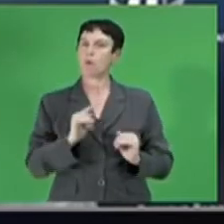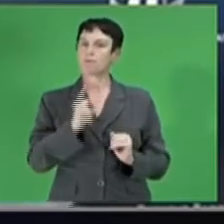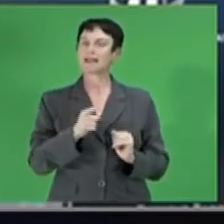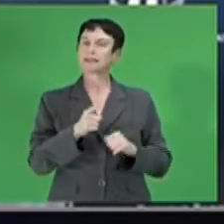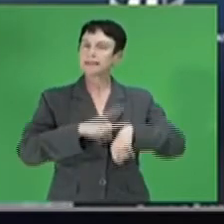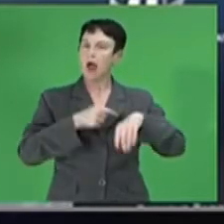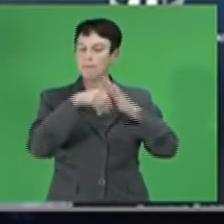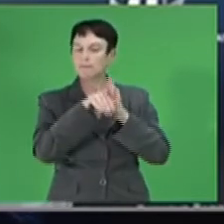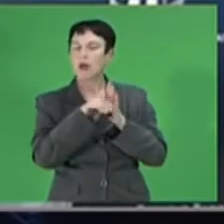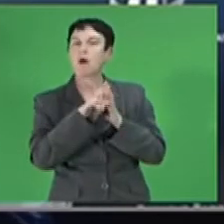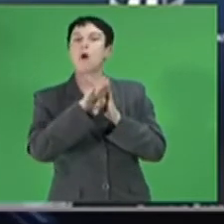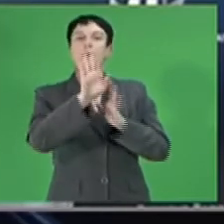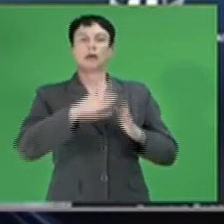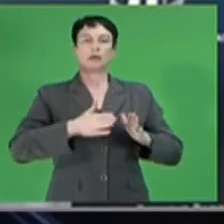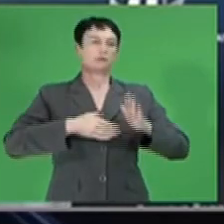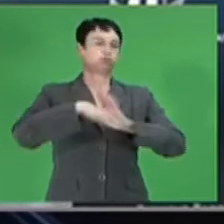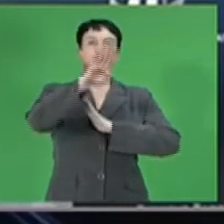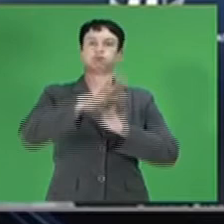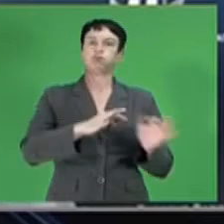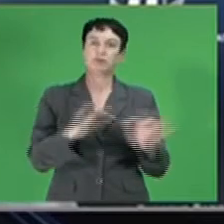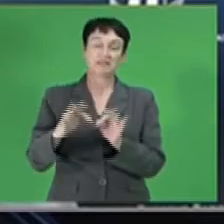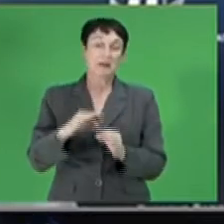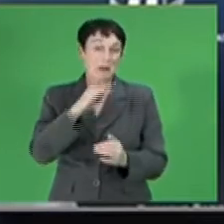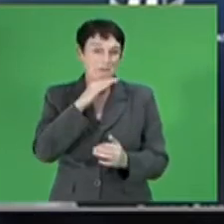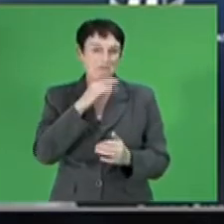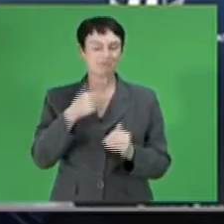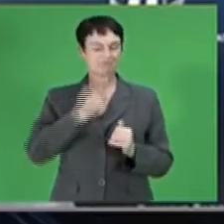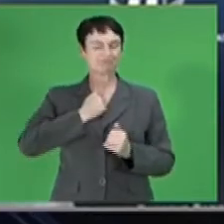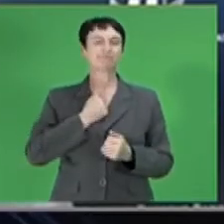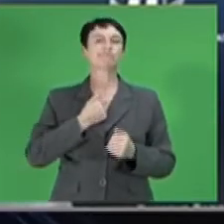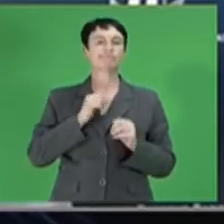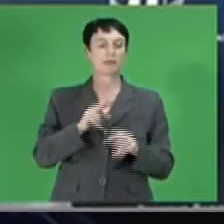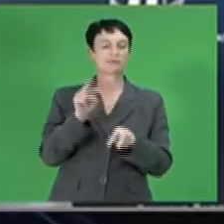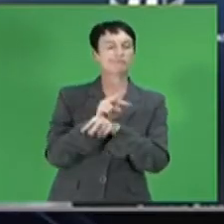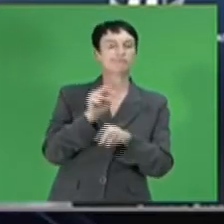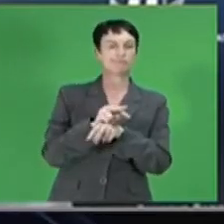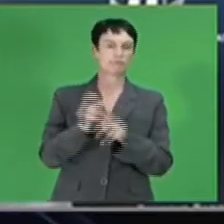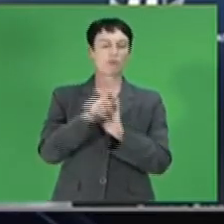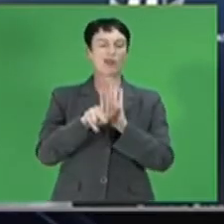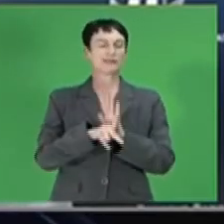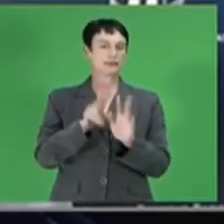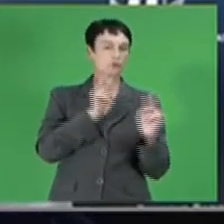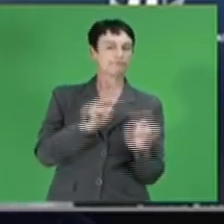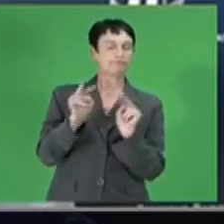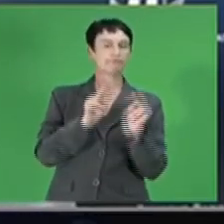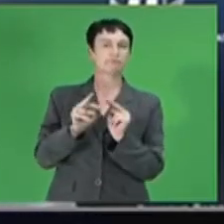will enhance the effectiveness of monetary policy and its transmission to the broader economy.